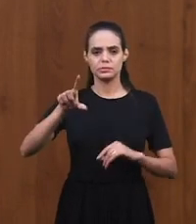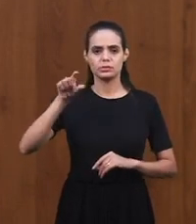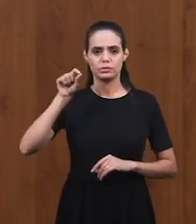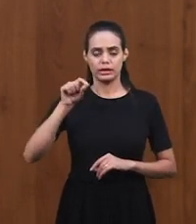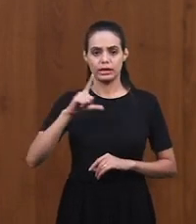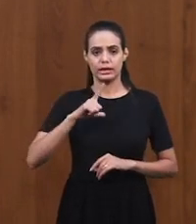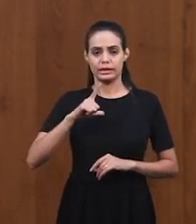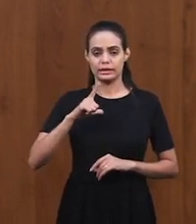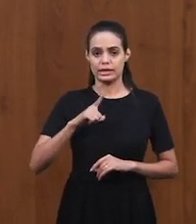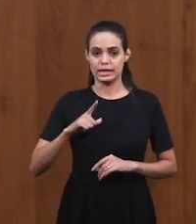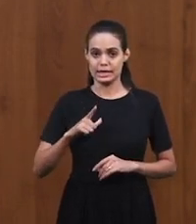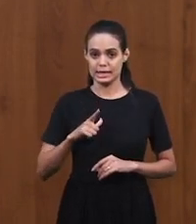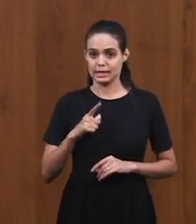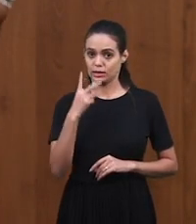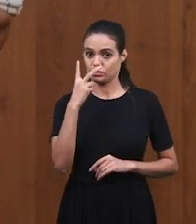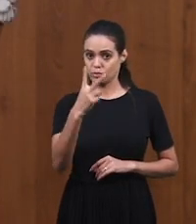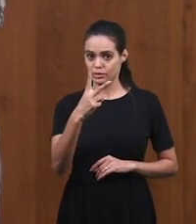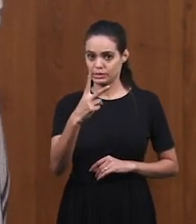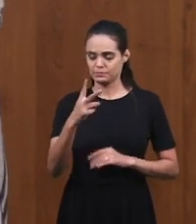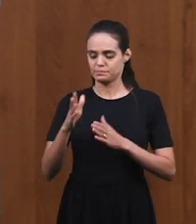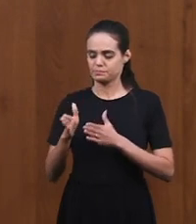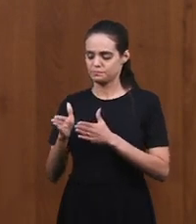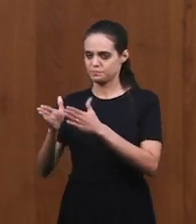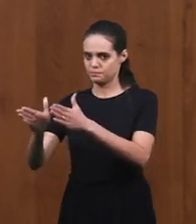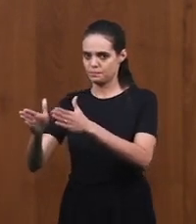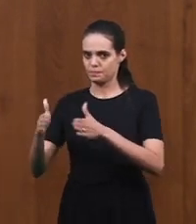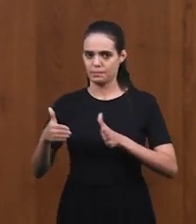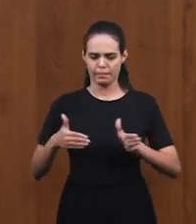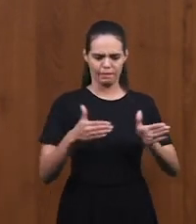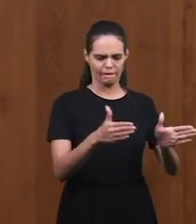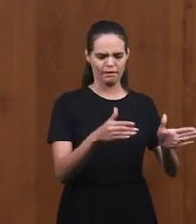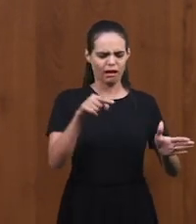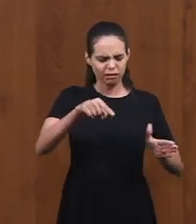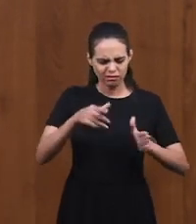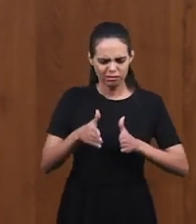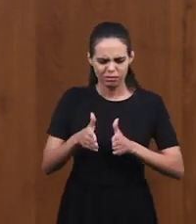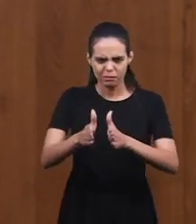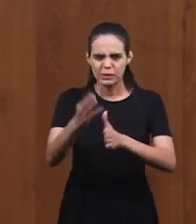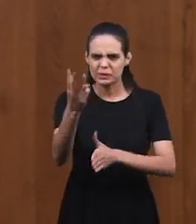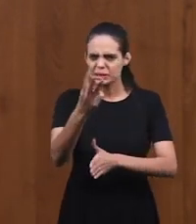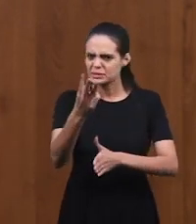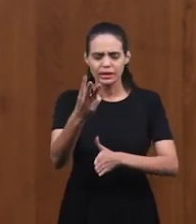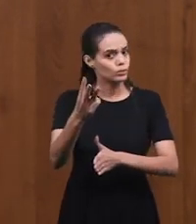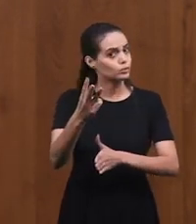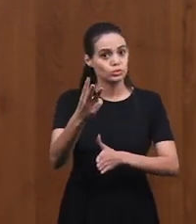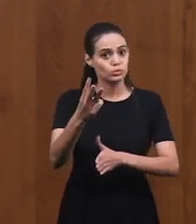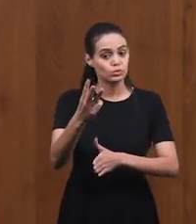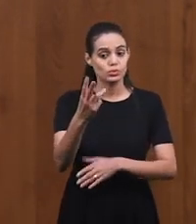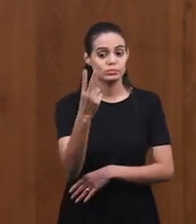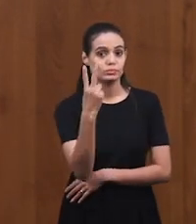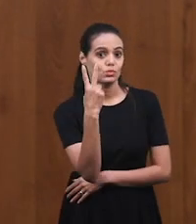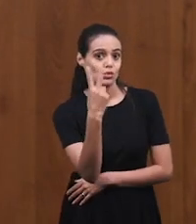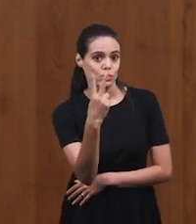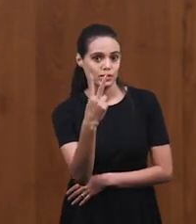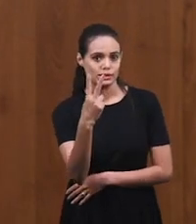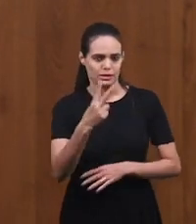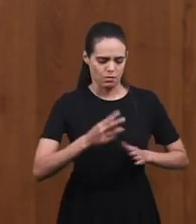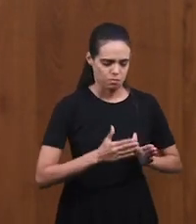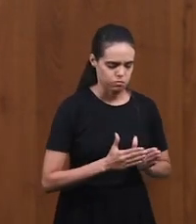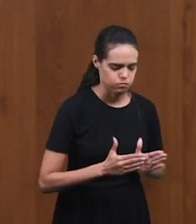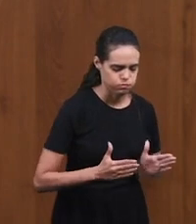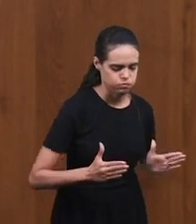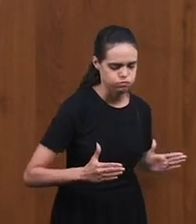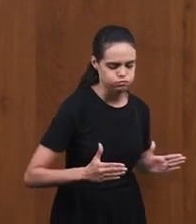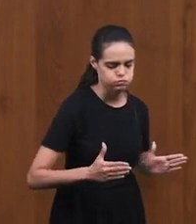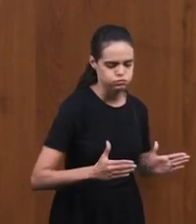puts before us two paths. We can't walk in the middle of it. There's not a midway. There's